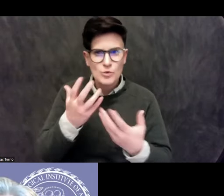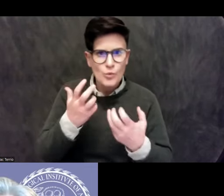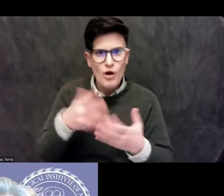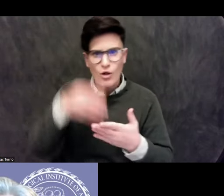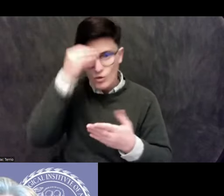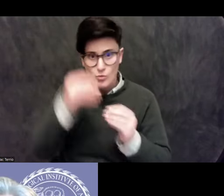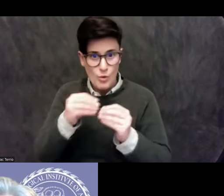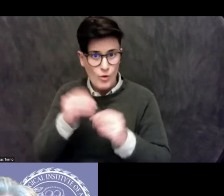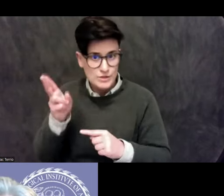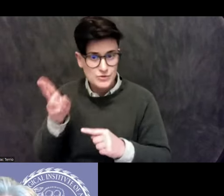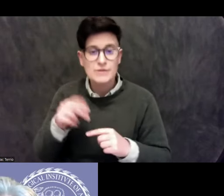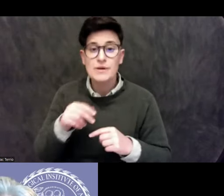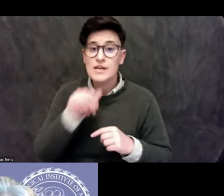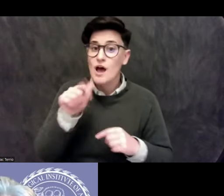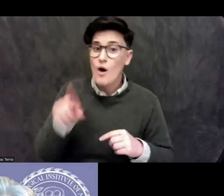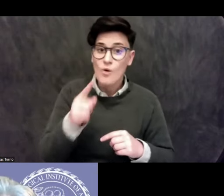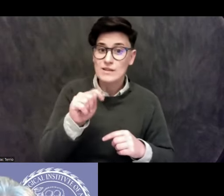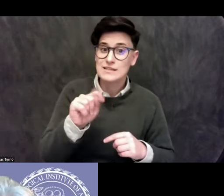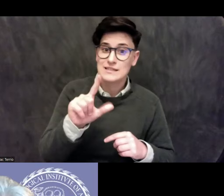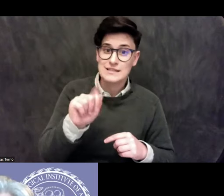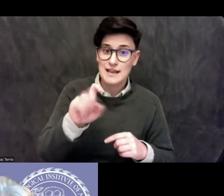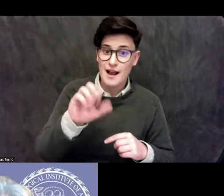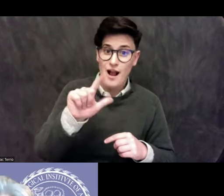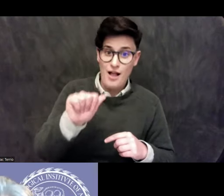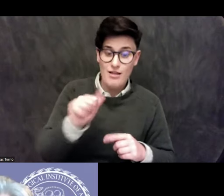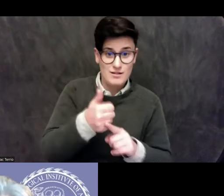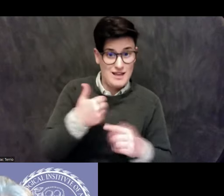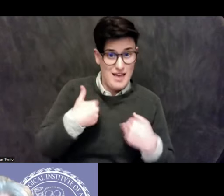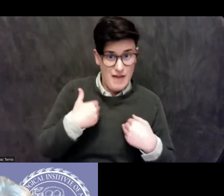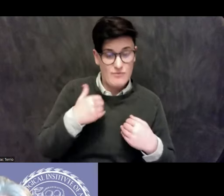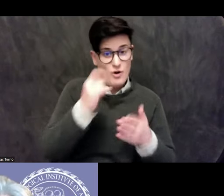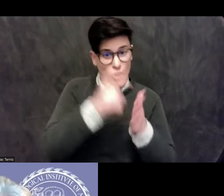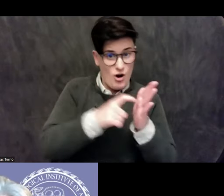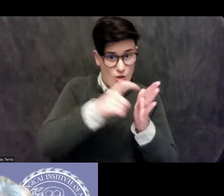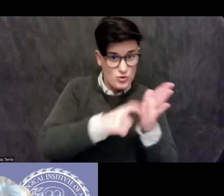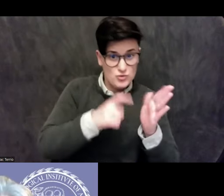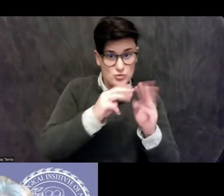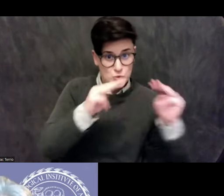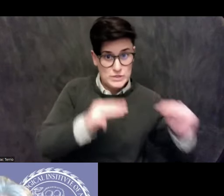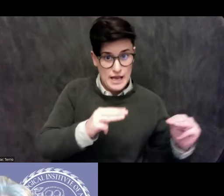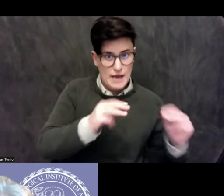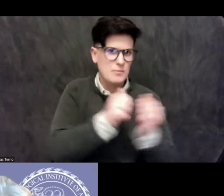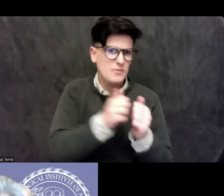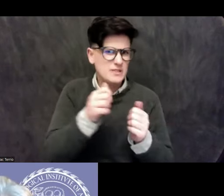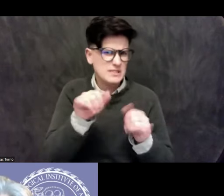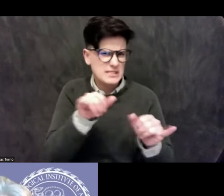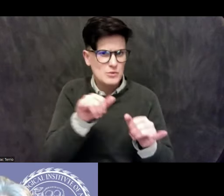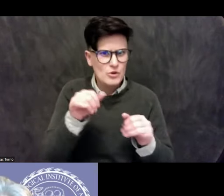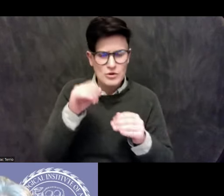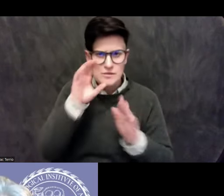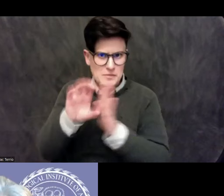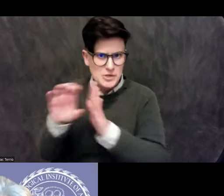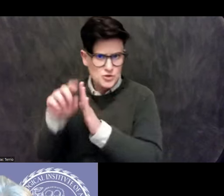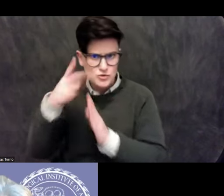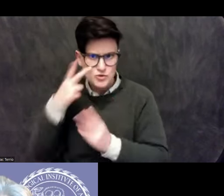Tlaxcala not only has like an archaeological museum with some of these artifacts that you've seen. It's a small one, but it's in that same